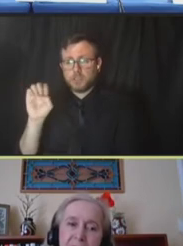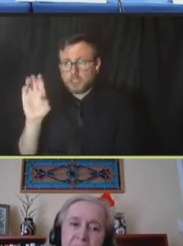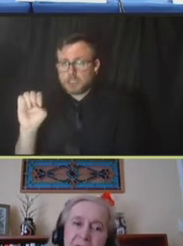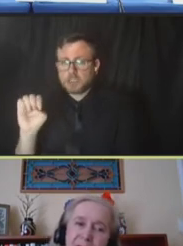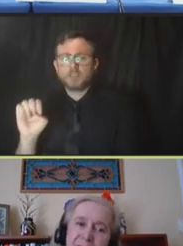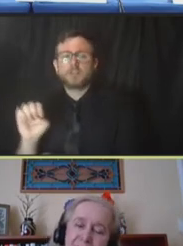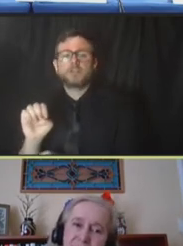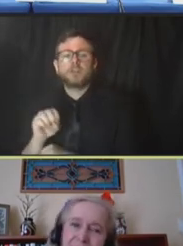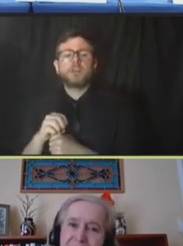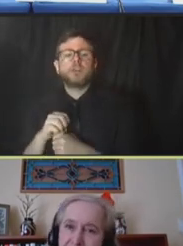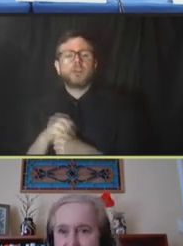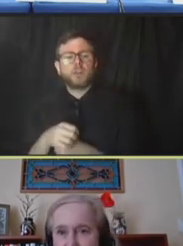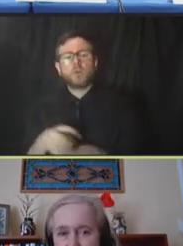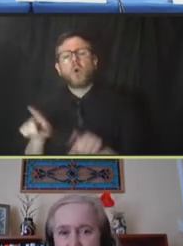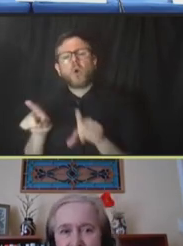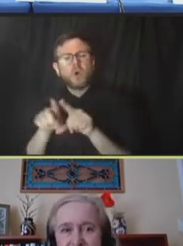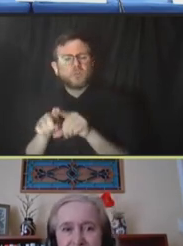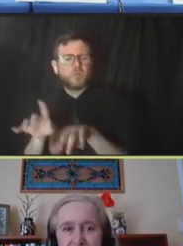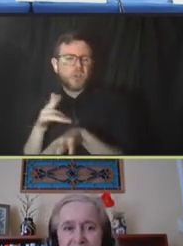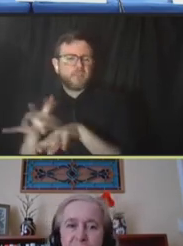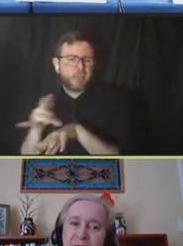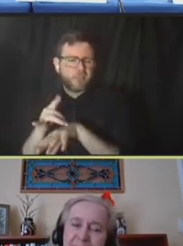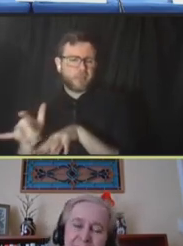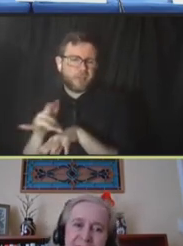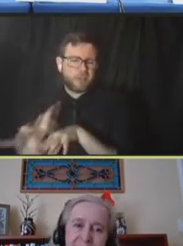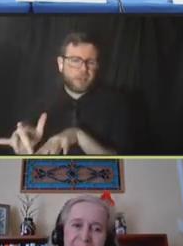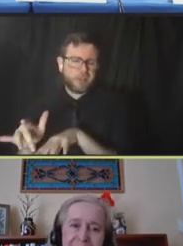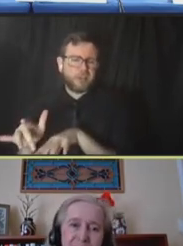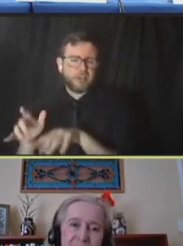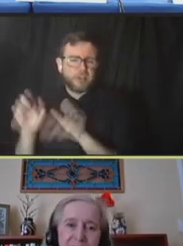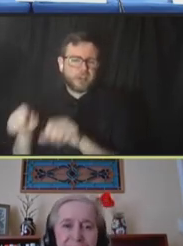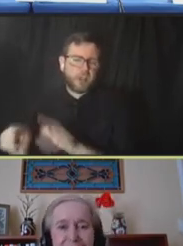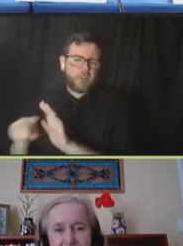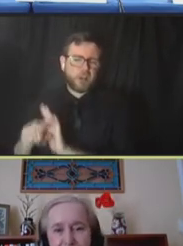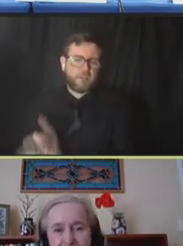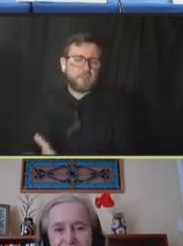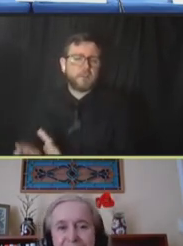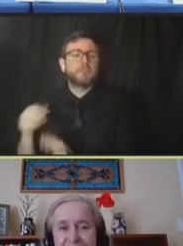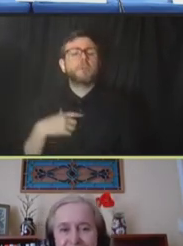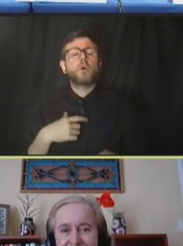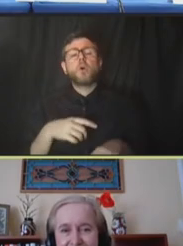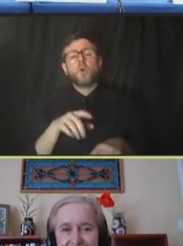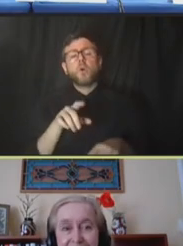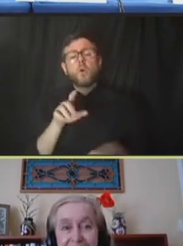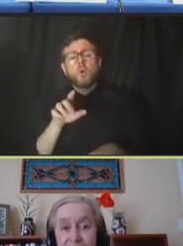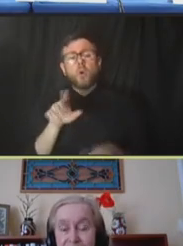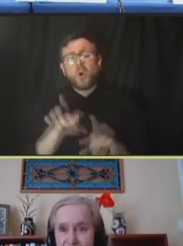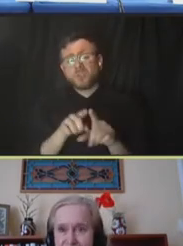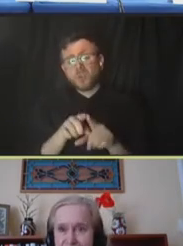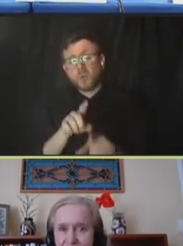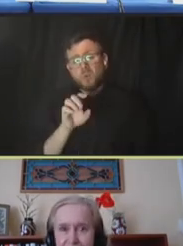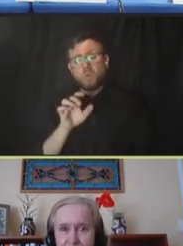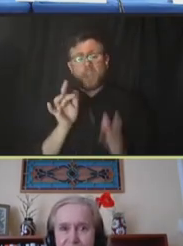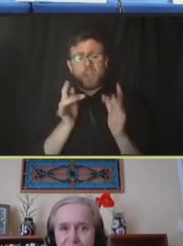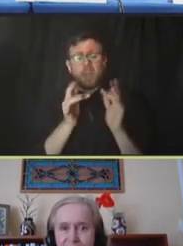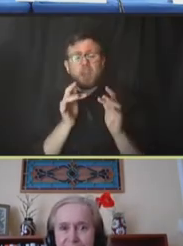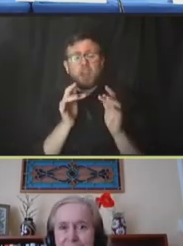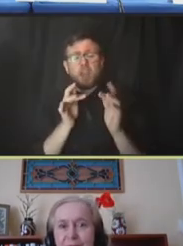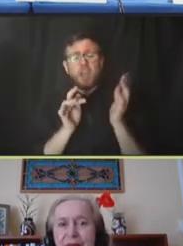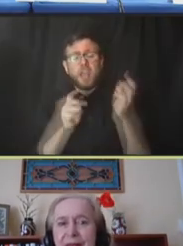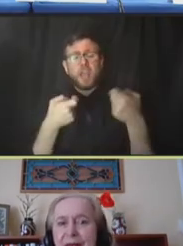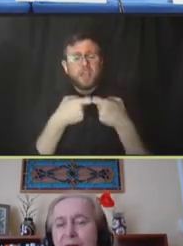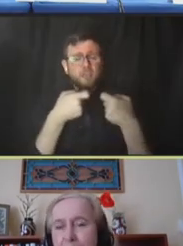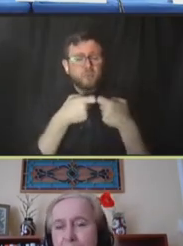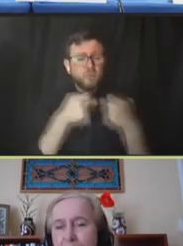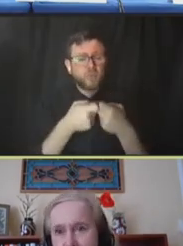And interestingly enough, we found that the presence of electrical commerce escalates the efficiency of a supply chain